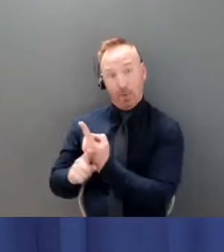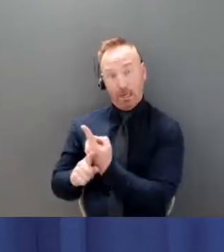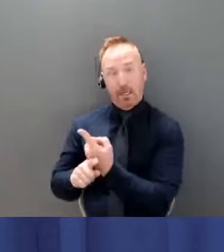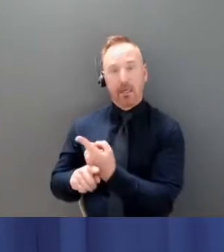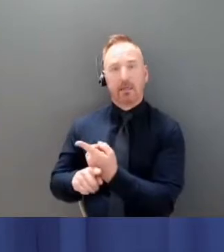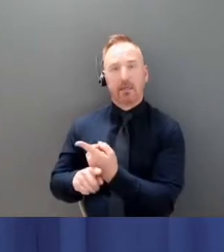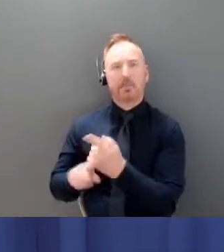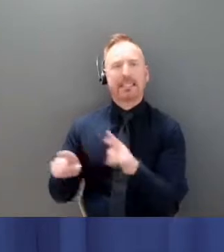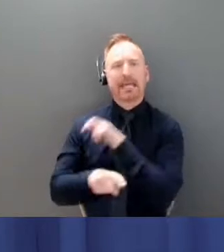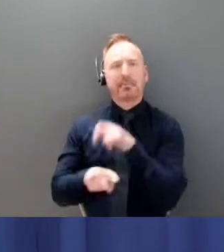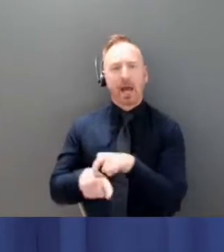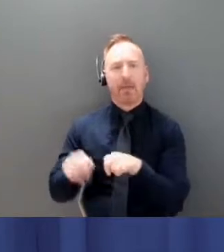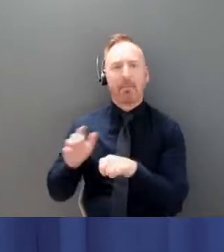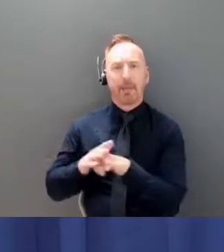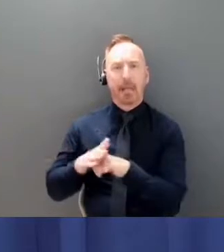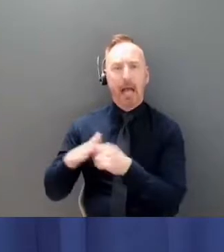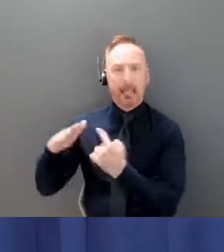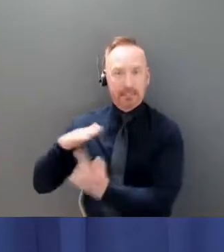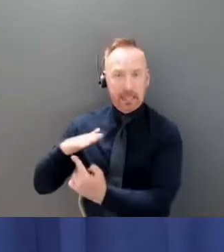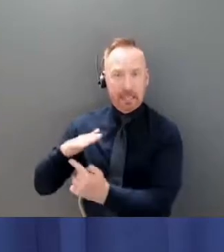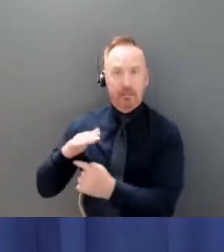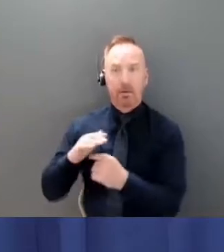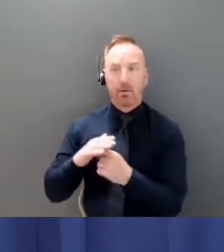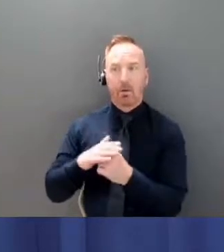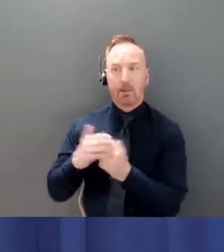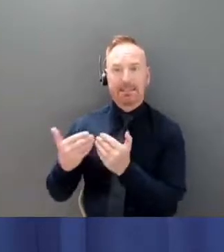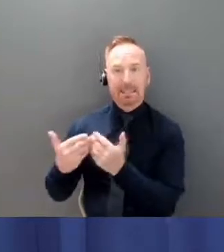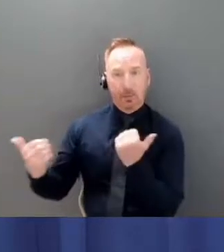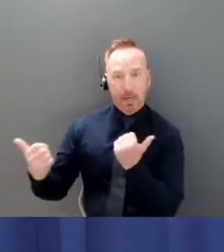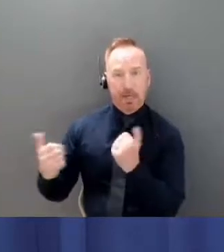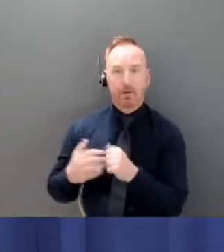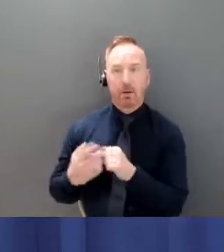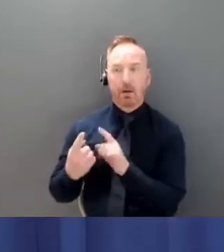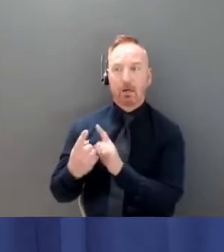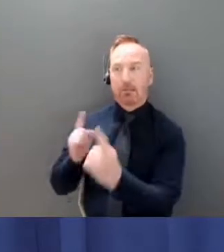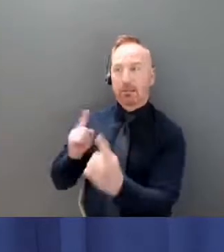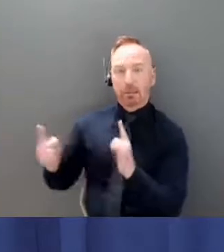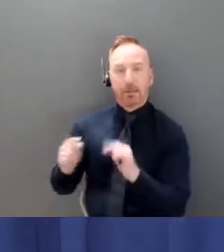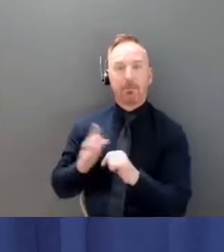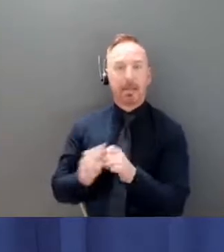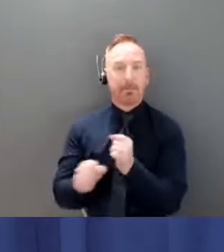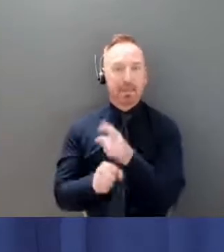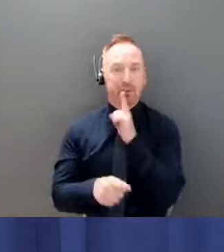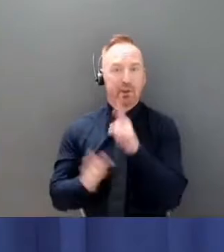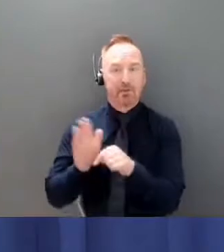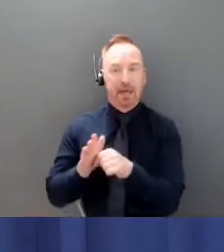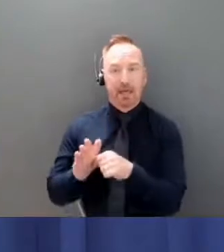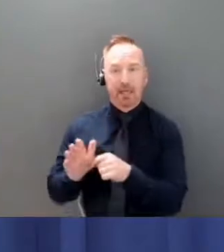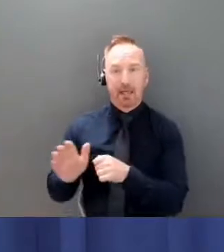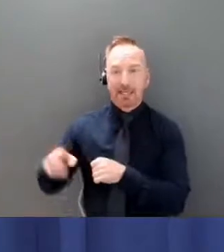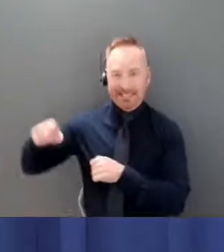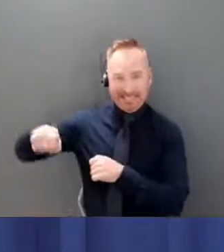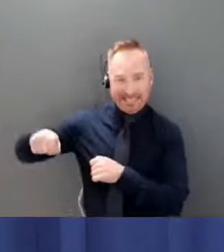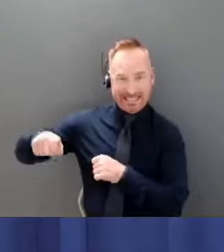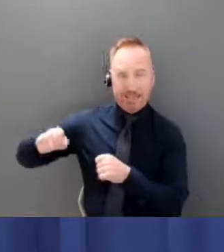isolation um so that all of those those needs are taken care of to support safe isolation